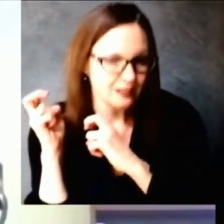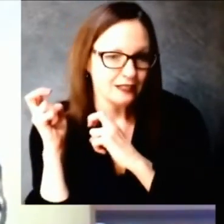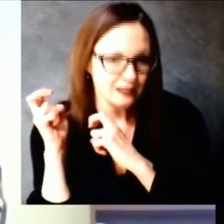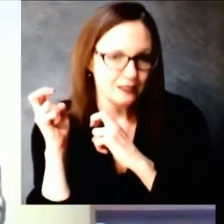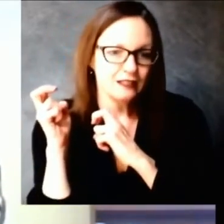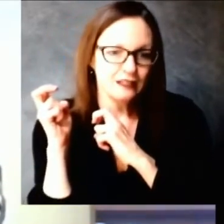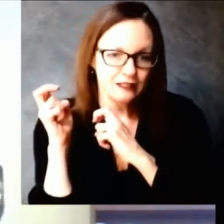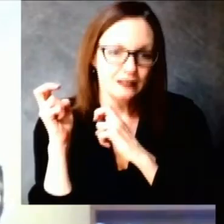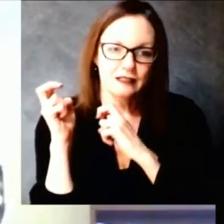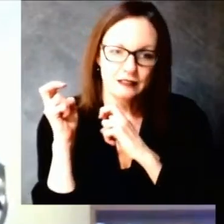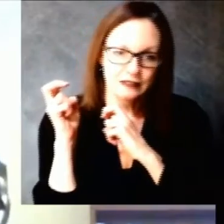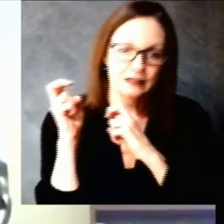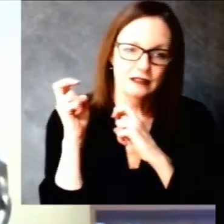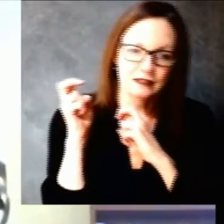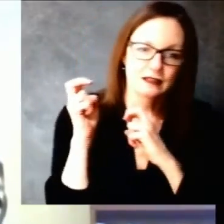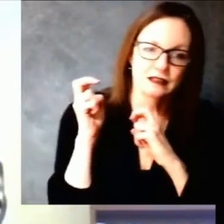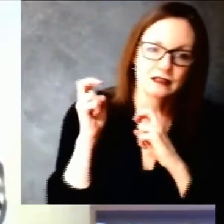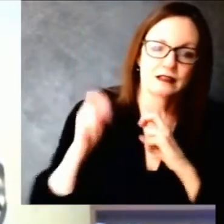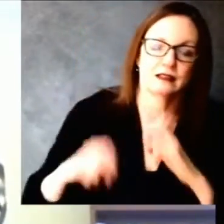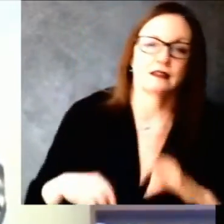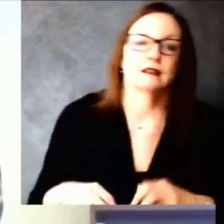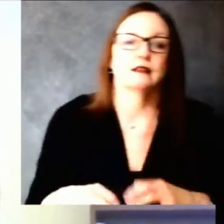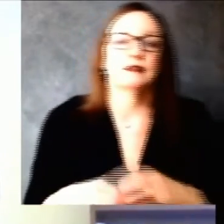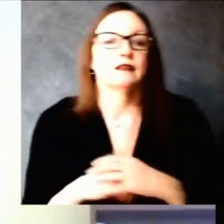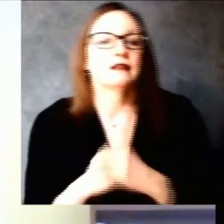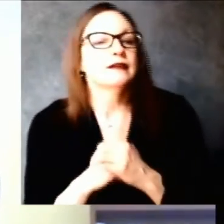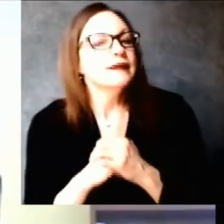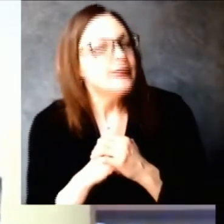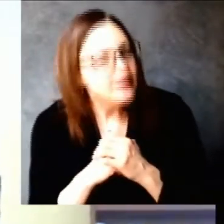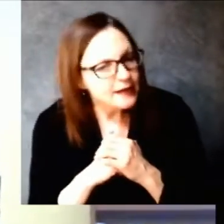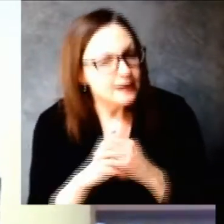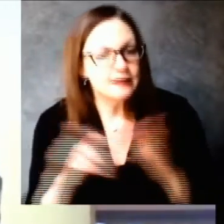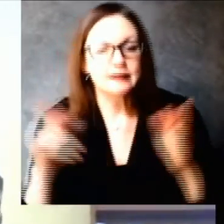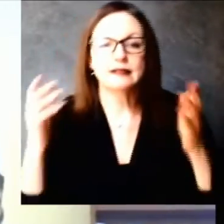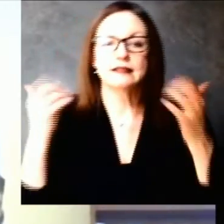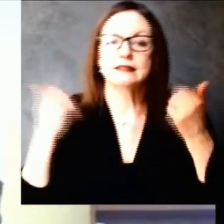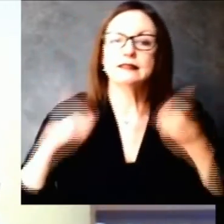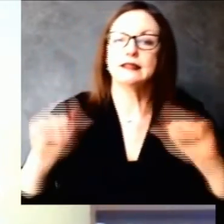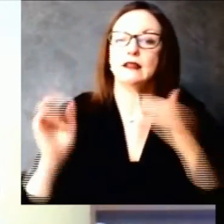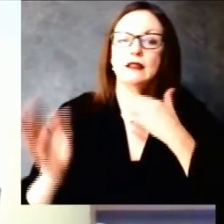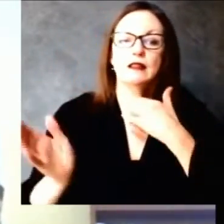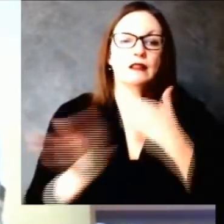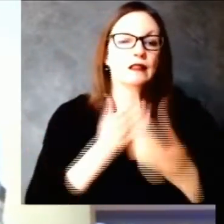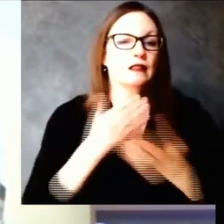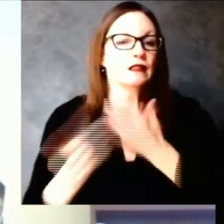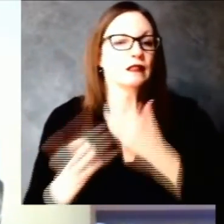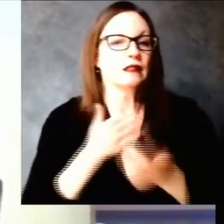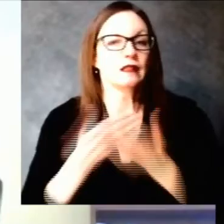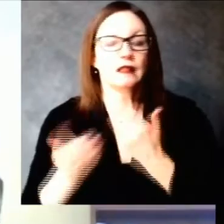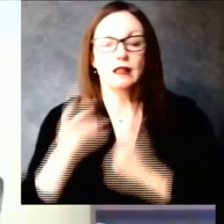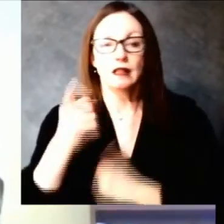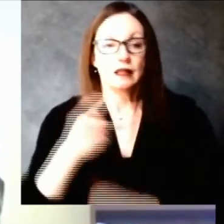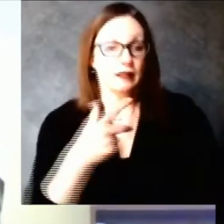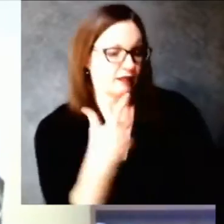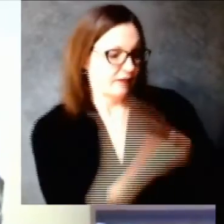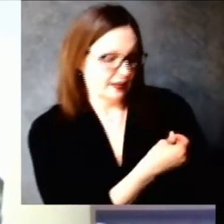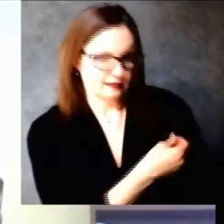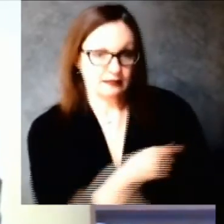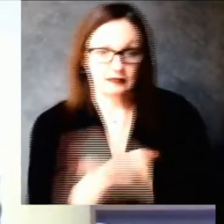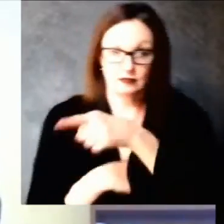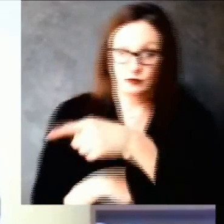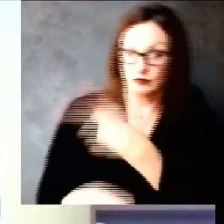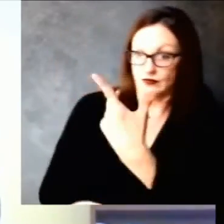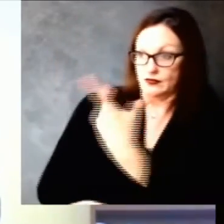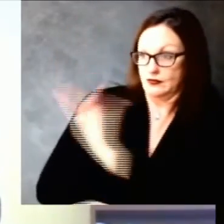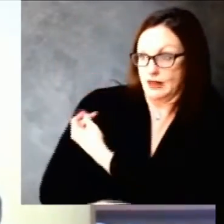vaccine coverage so that we achieve herd immunity it is also about continuing to study if the virus